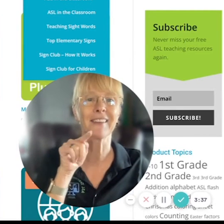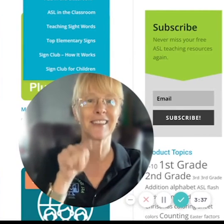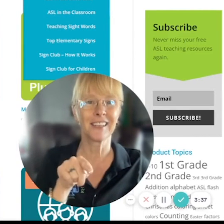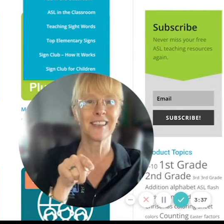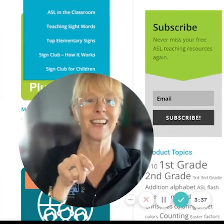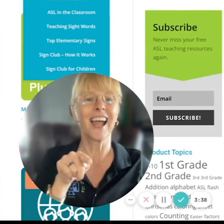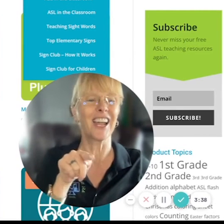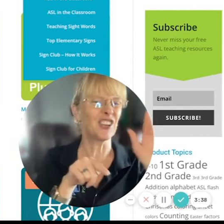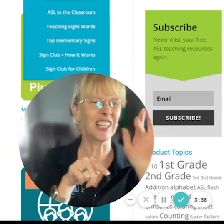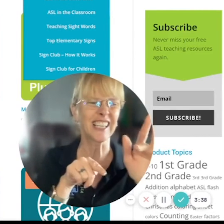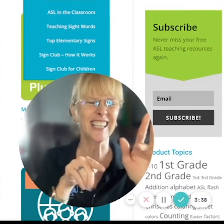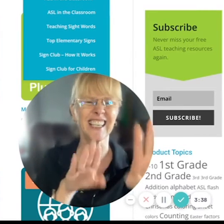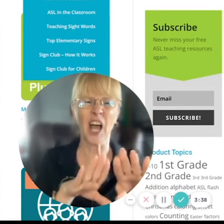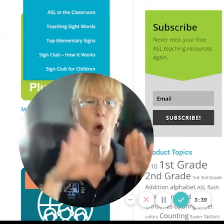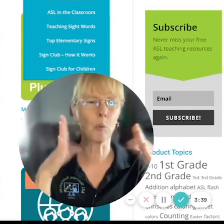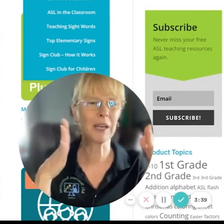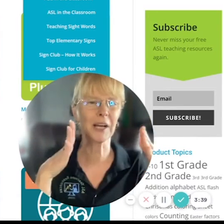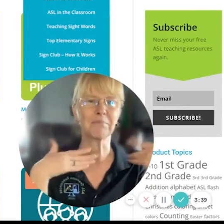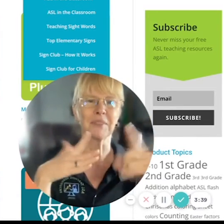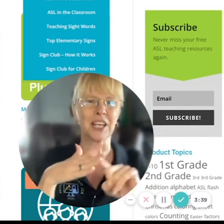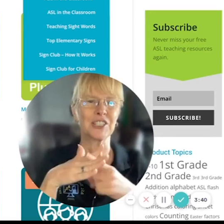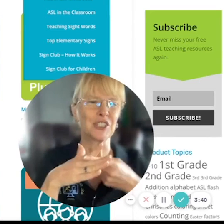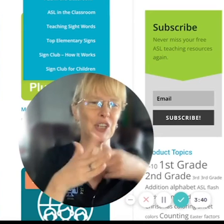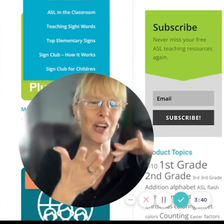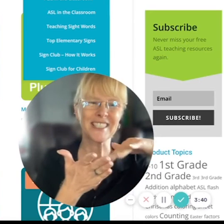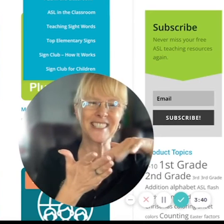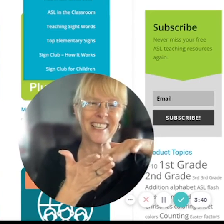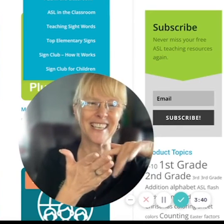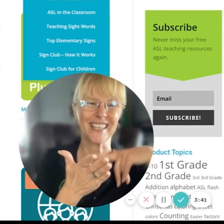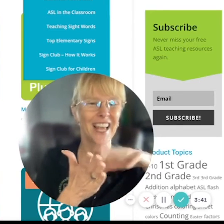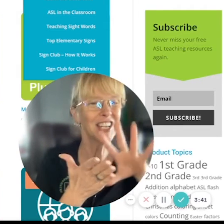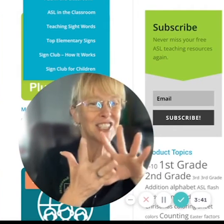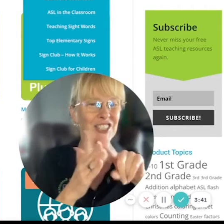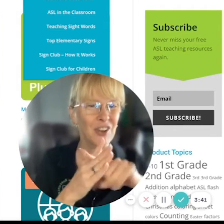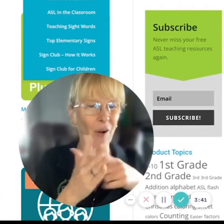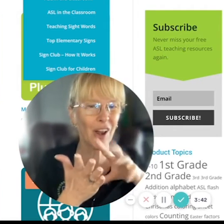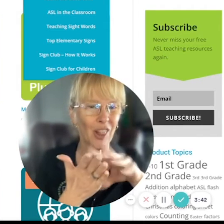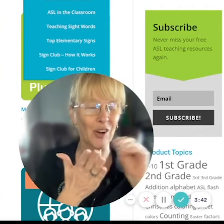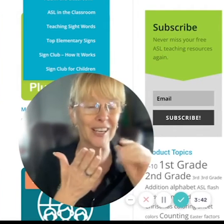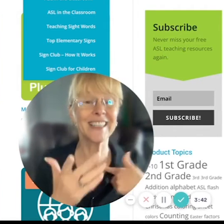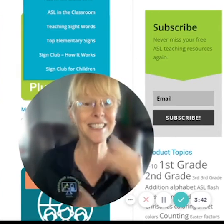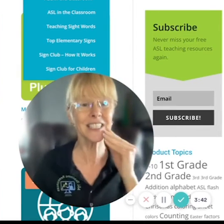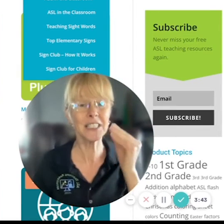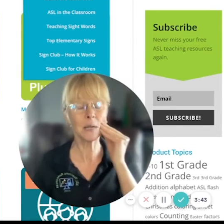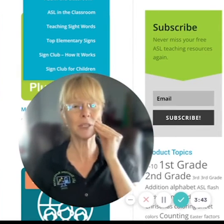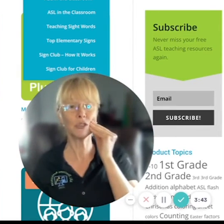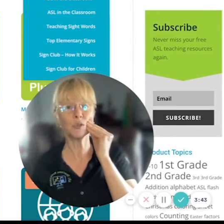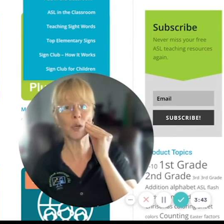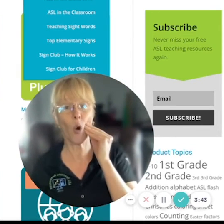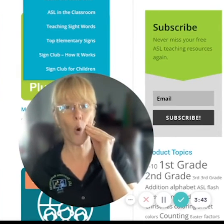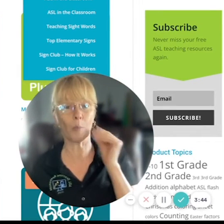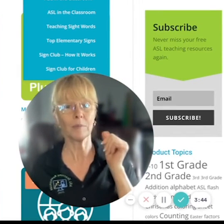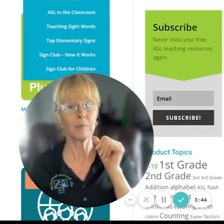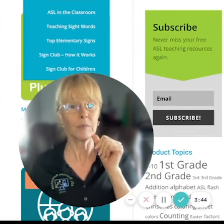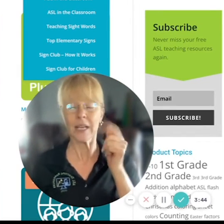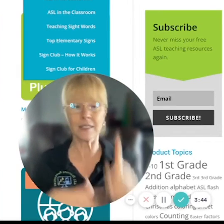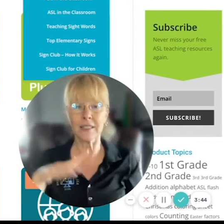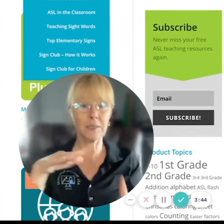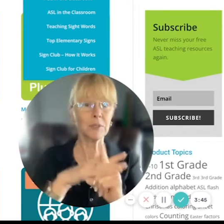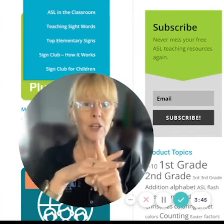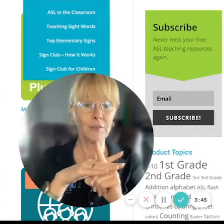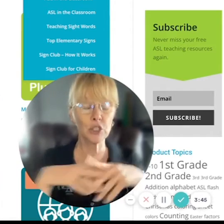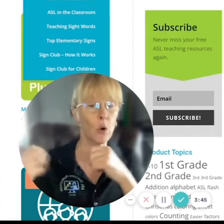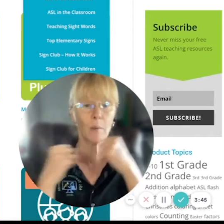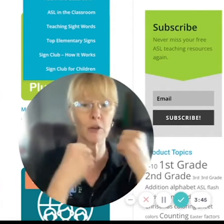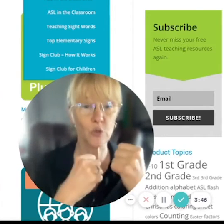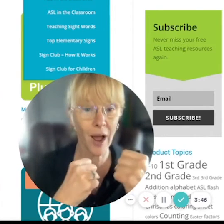here and you click it open up and start studying start learning this is something you do at home it's